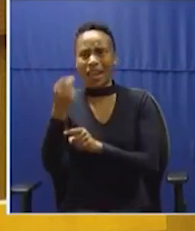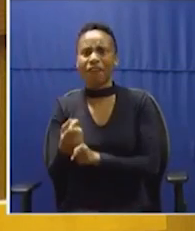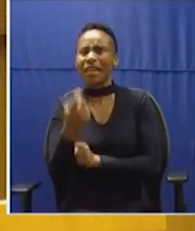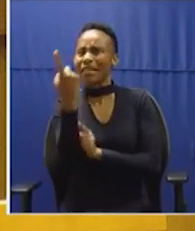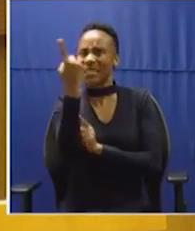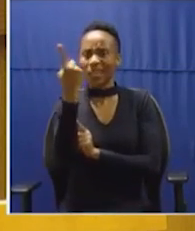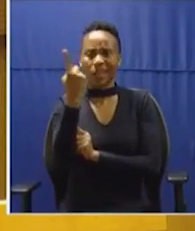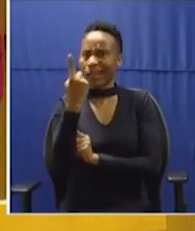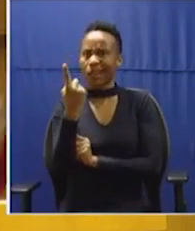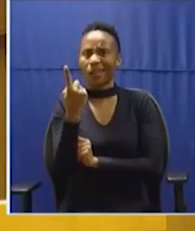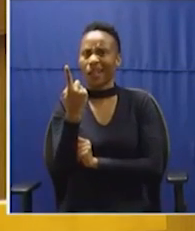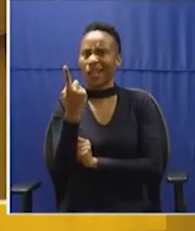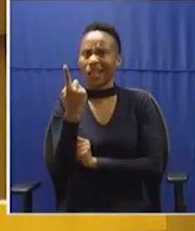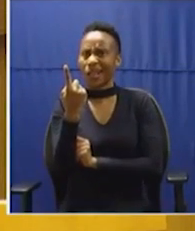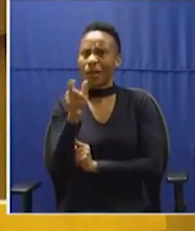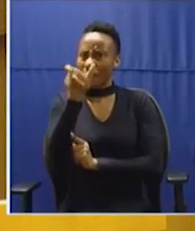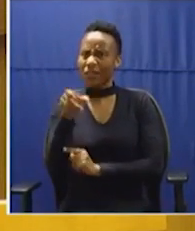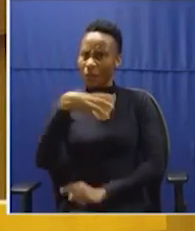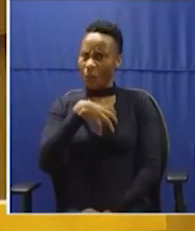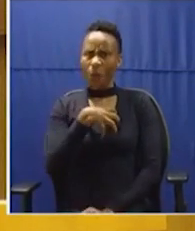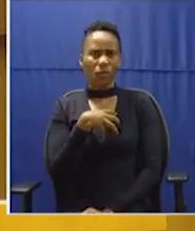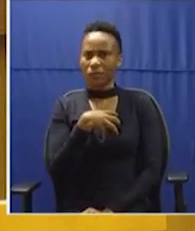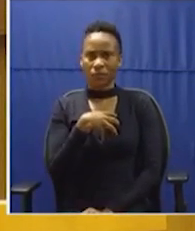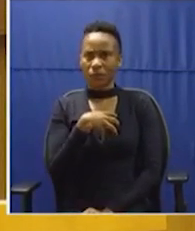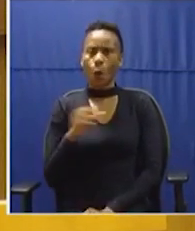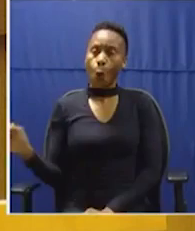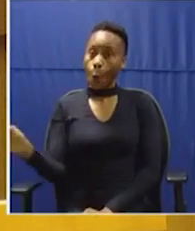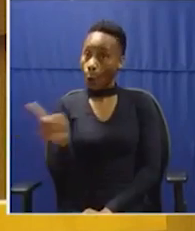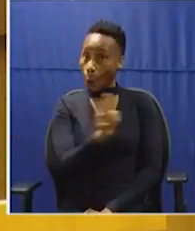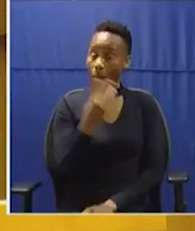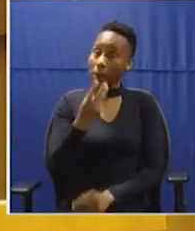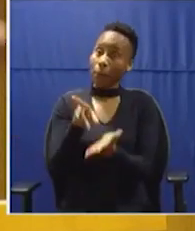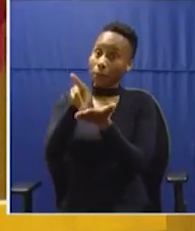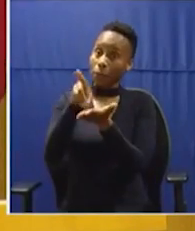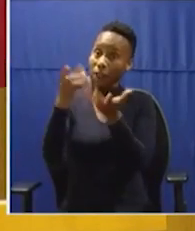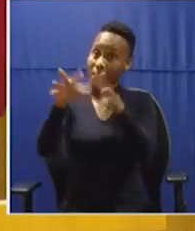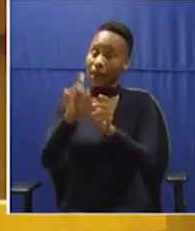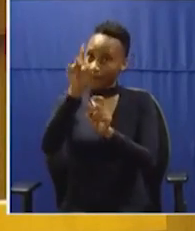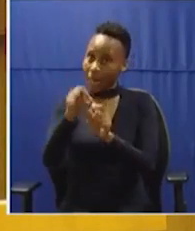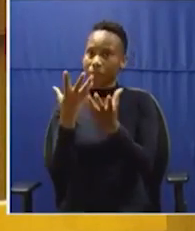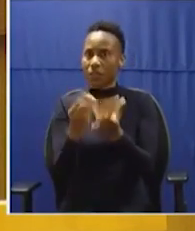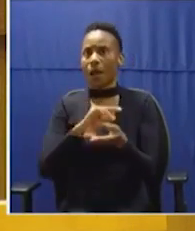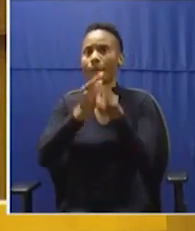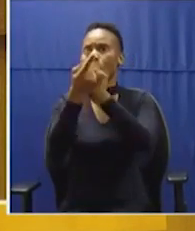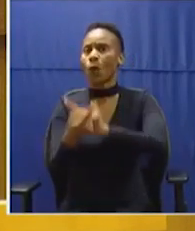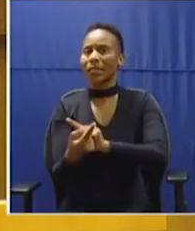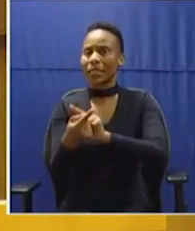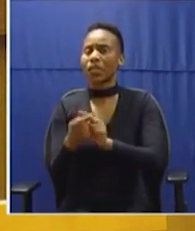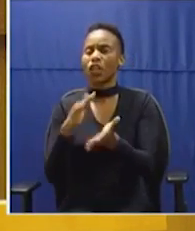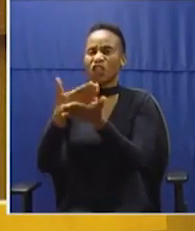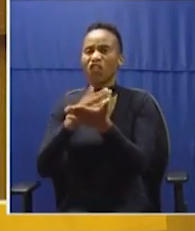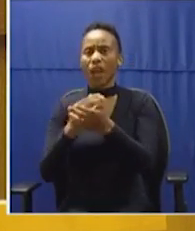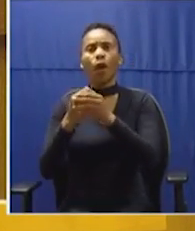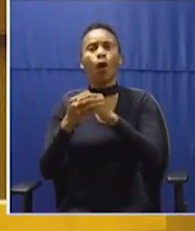of a mutual bank are by definition supposed to be the shareholders of that particular bank. So in the same way we did with